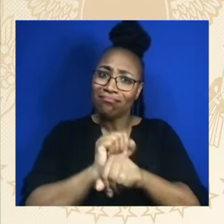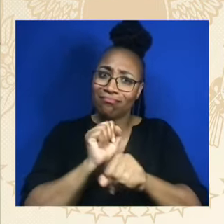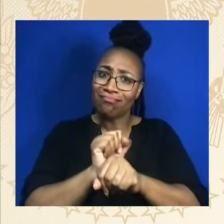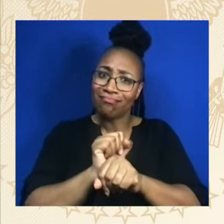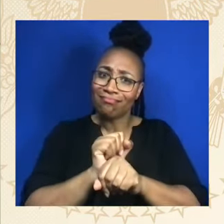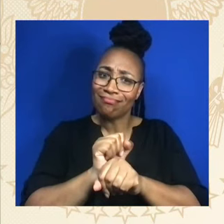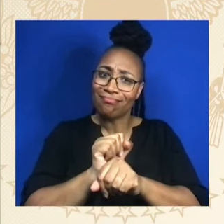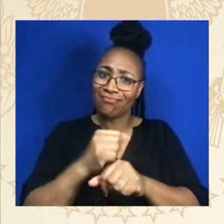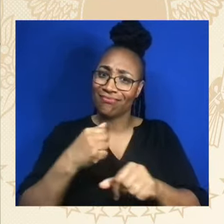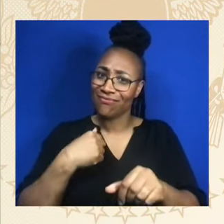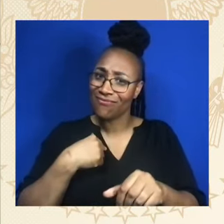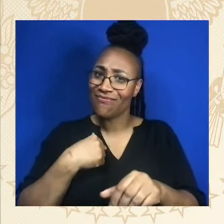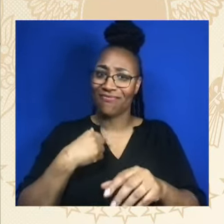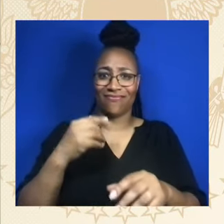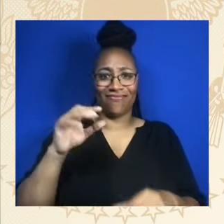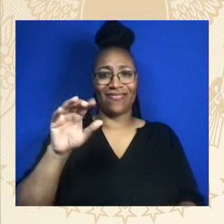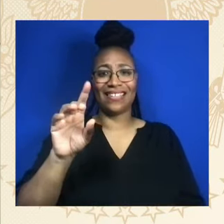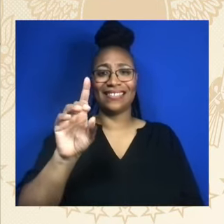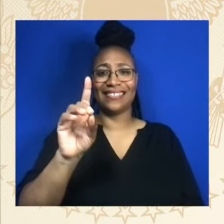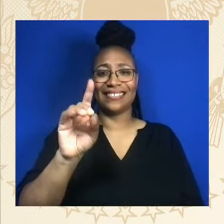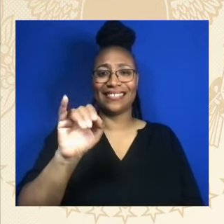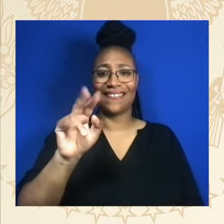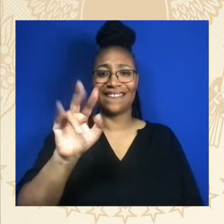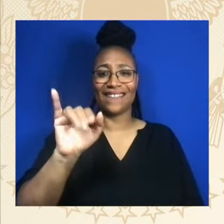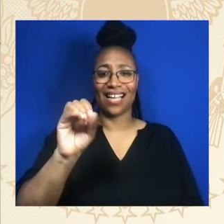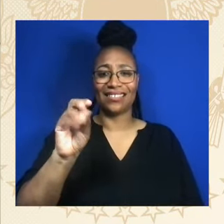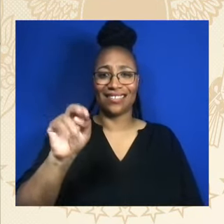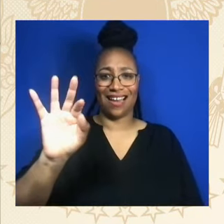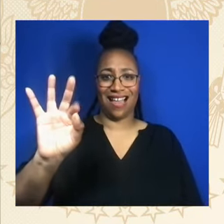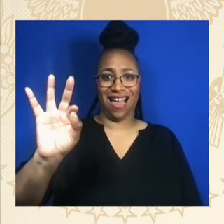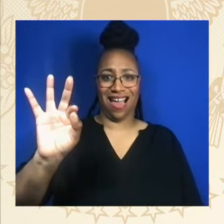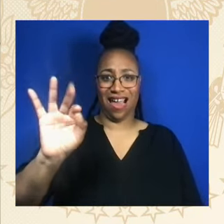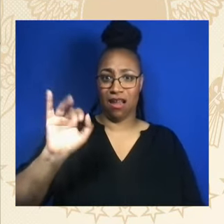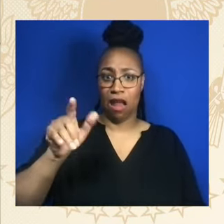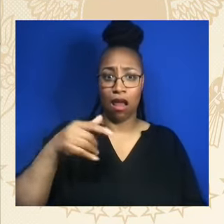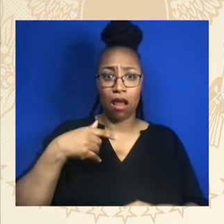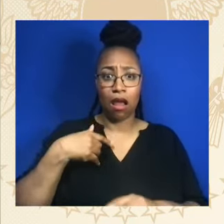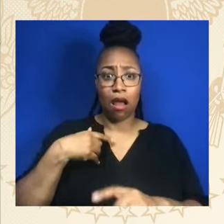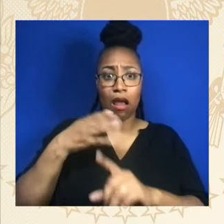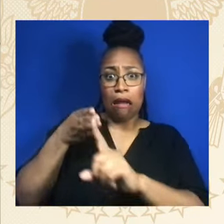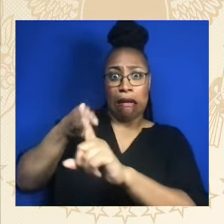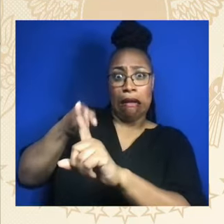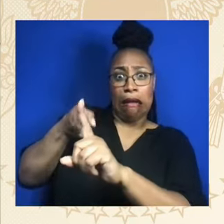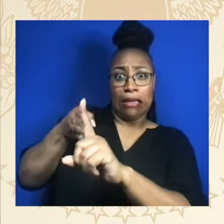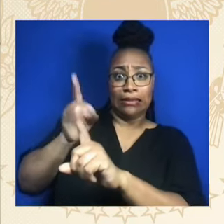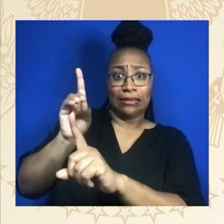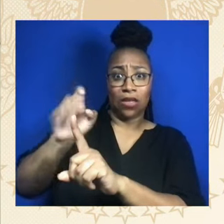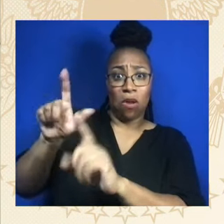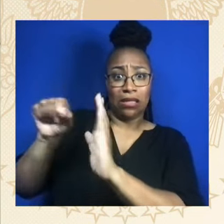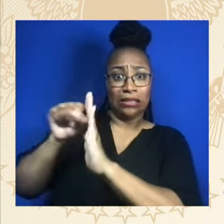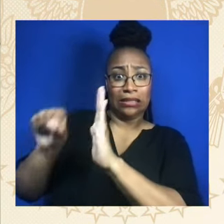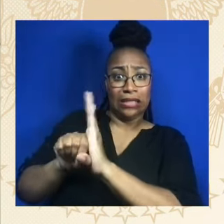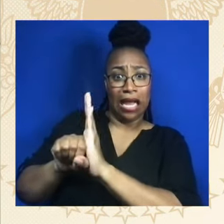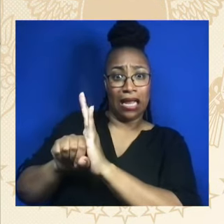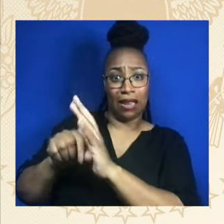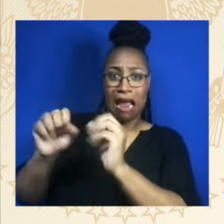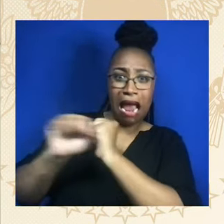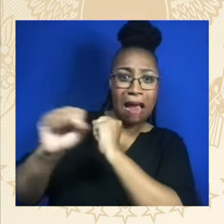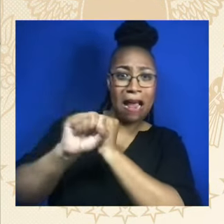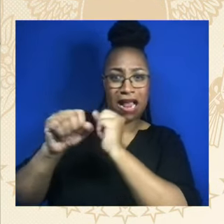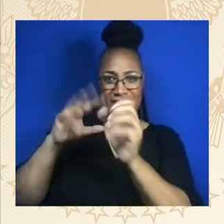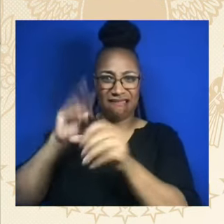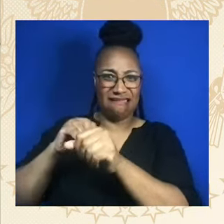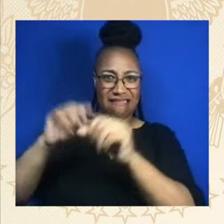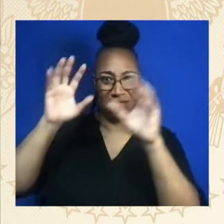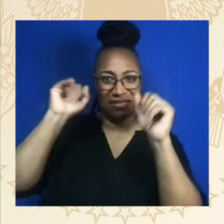State campaign and organizing my campaign in Delaware. But all the presidents are here. I think we're, I know, I don't